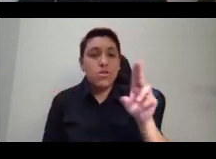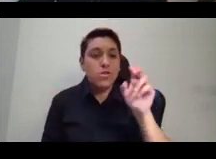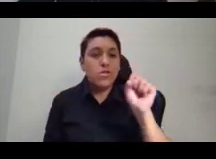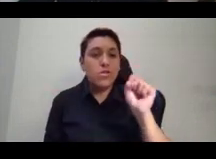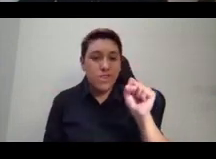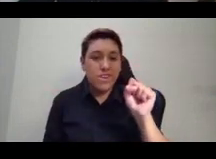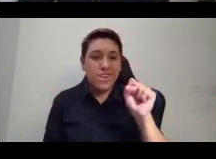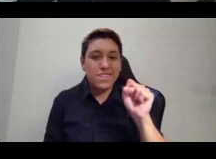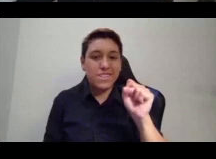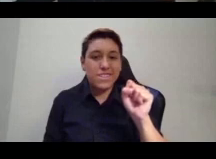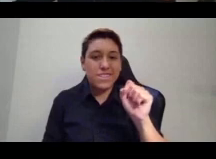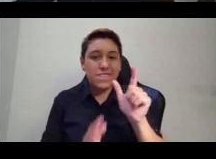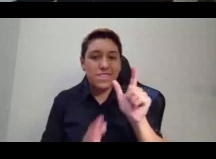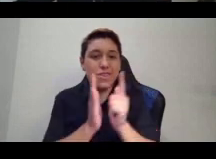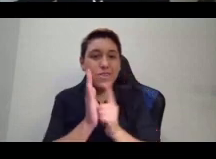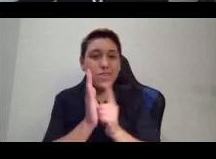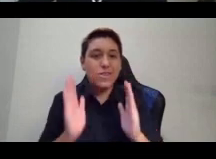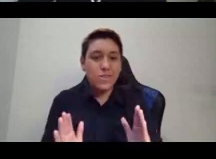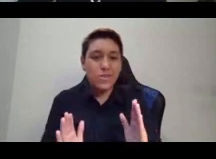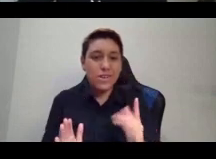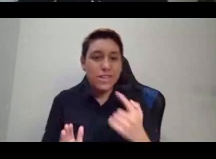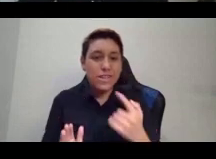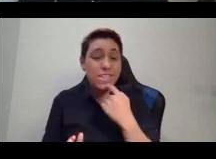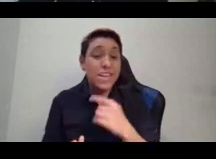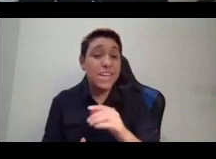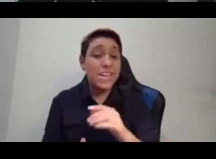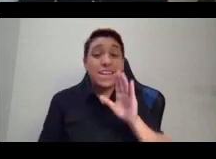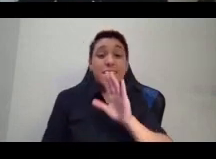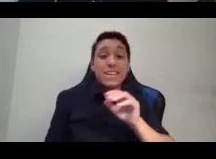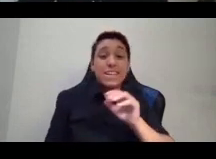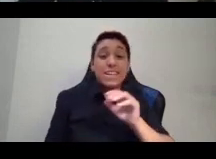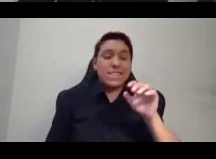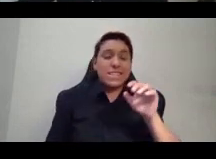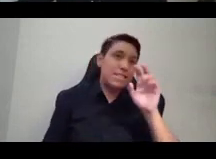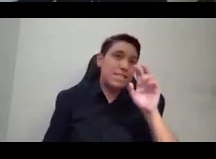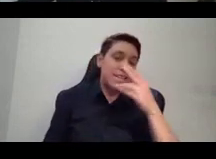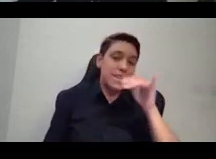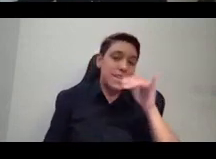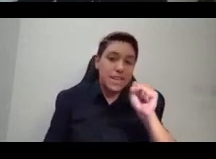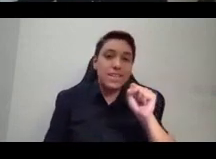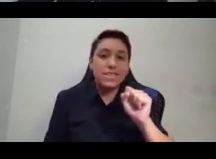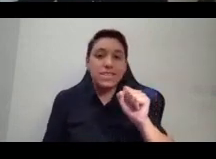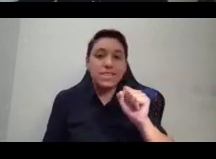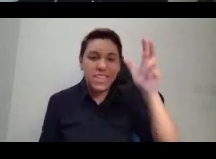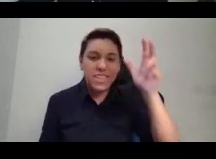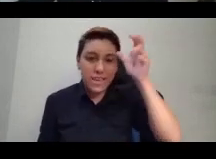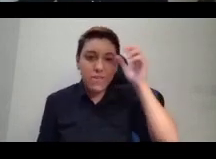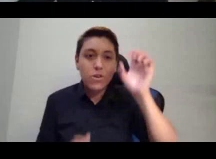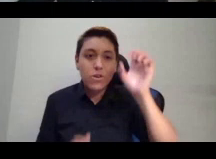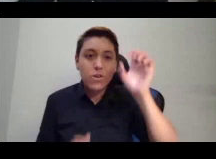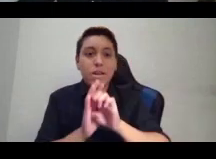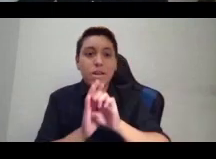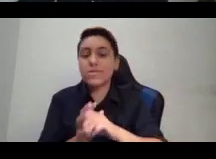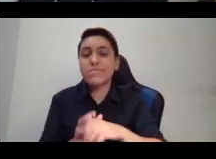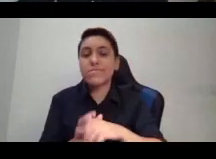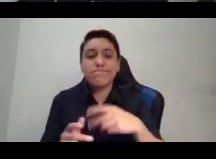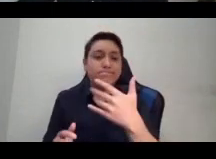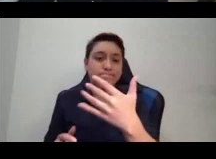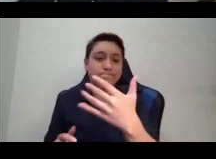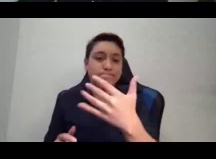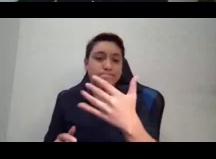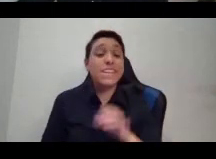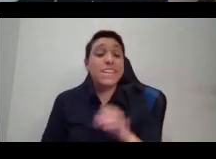brilliant organizers of the late 19th century, and that is